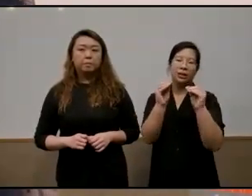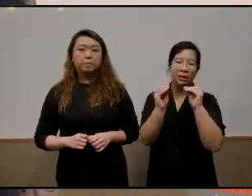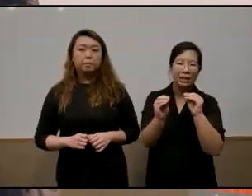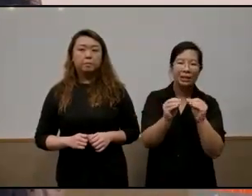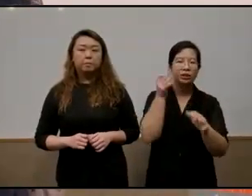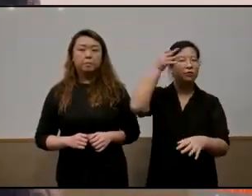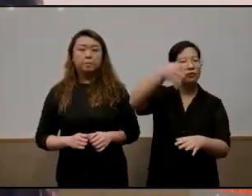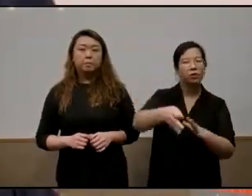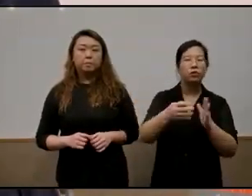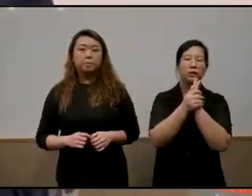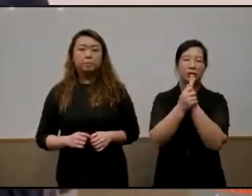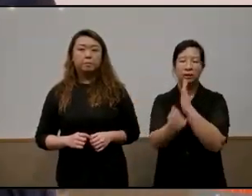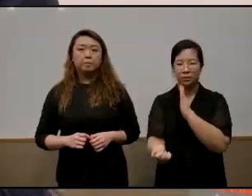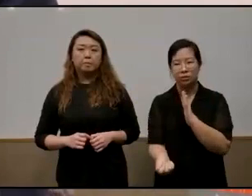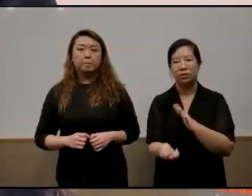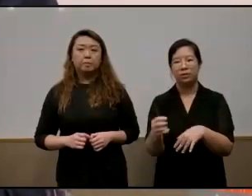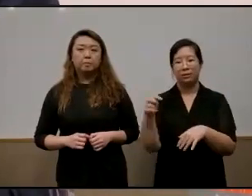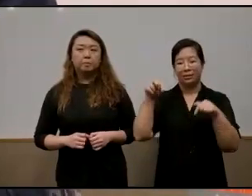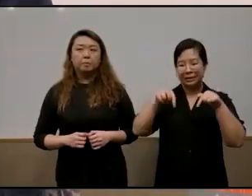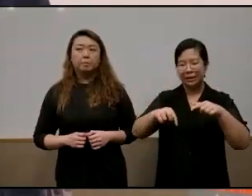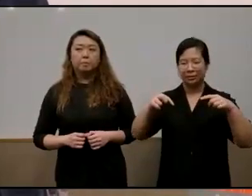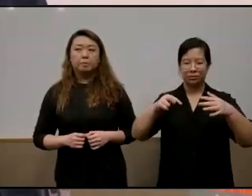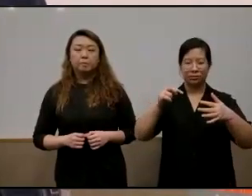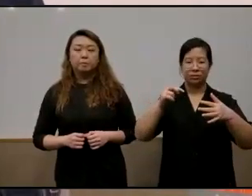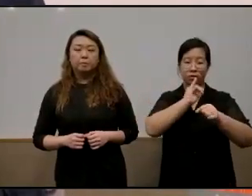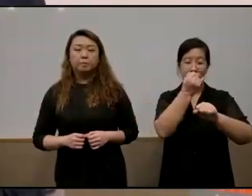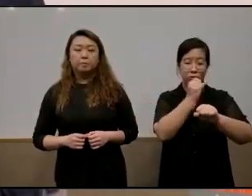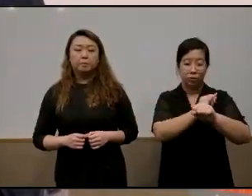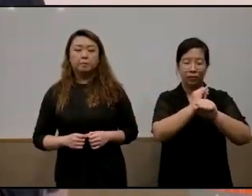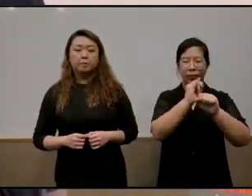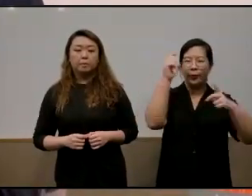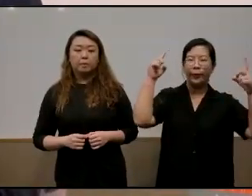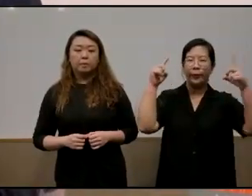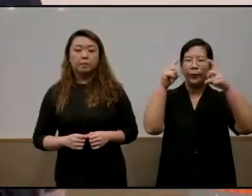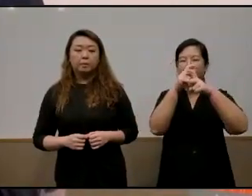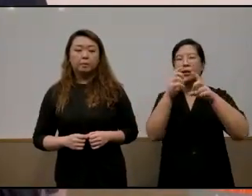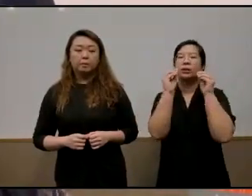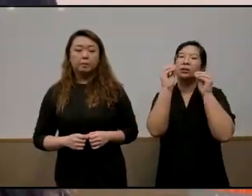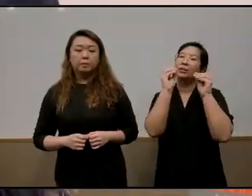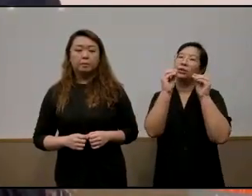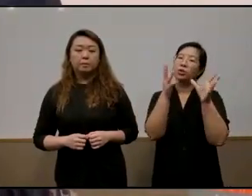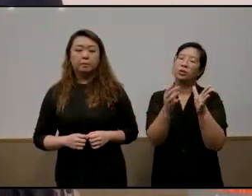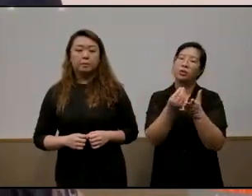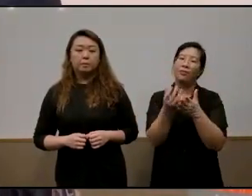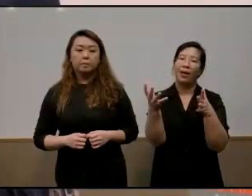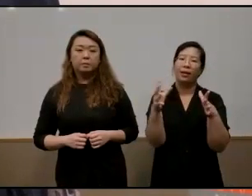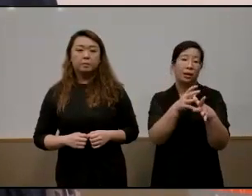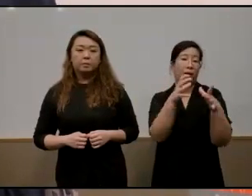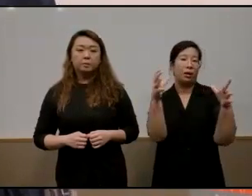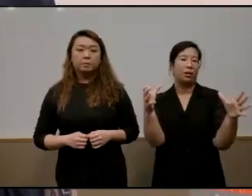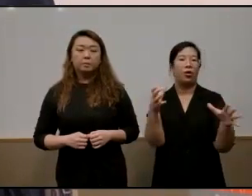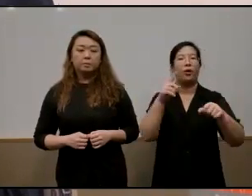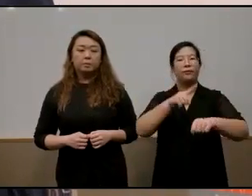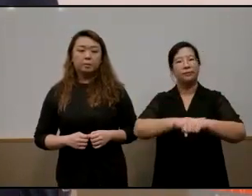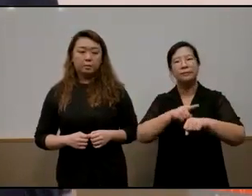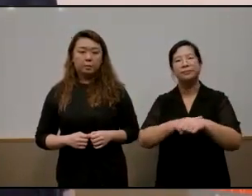skills and so on and so forth and in this complexity uh the teachers spend um a lot of time trying to